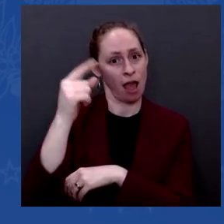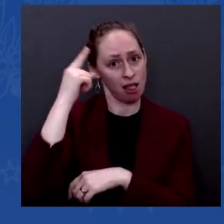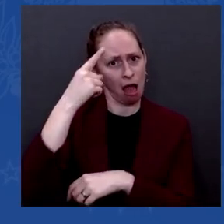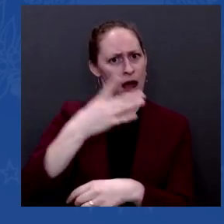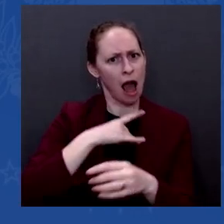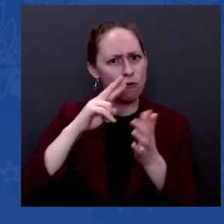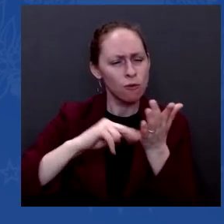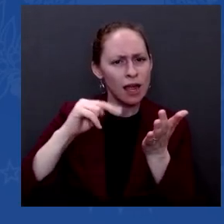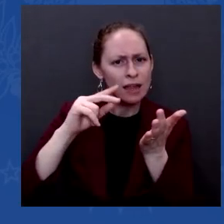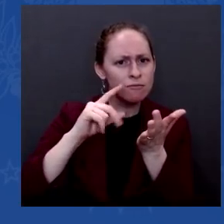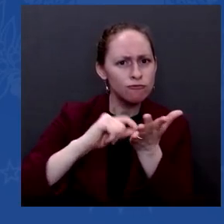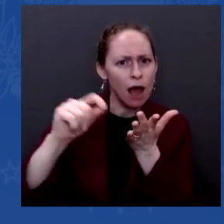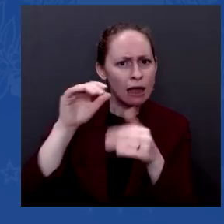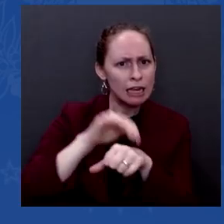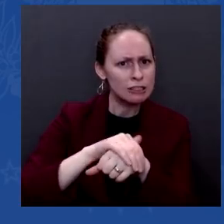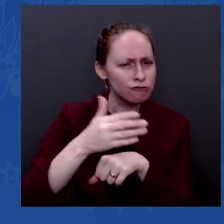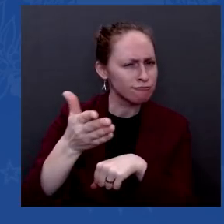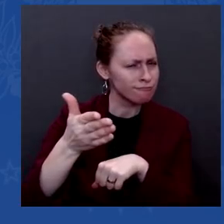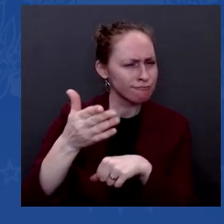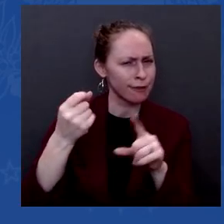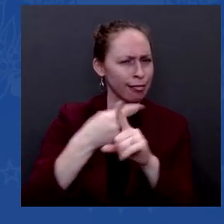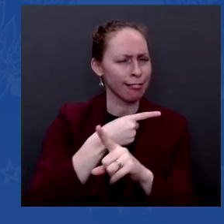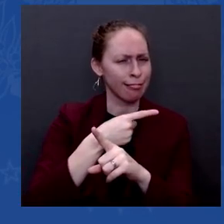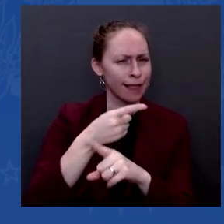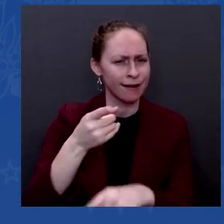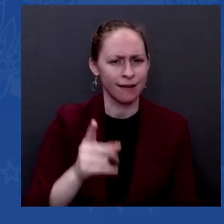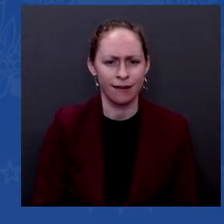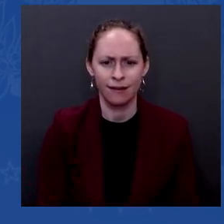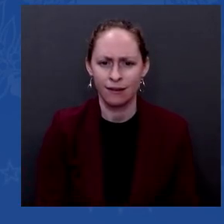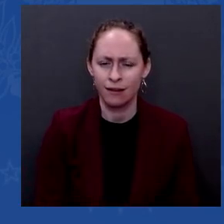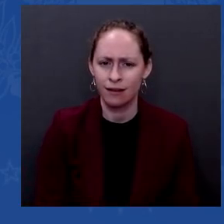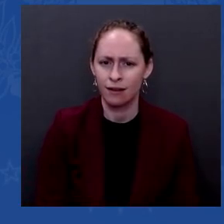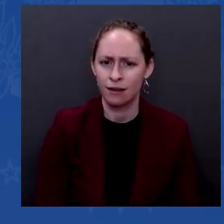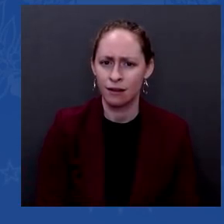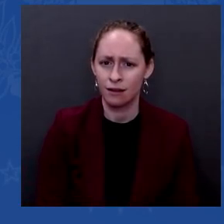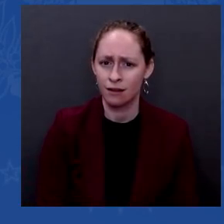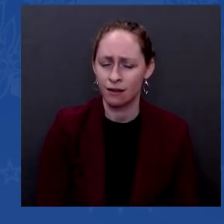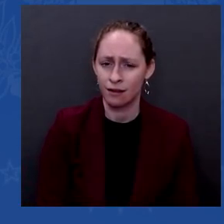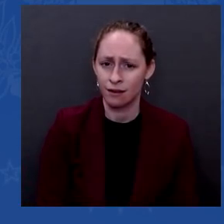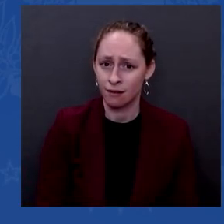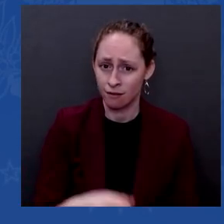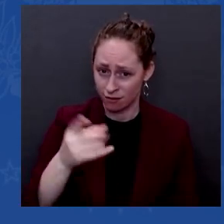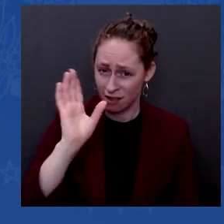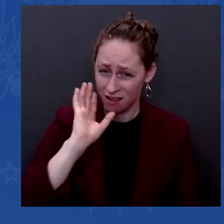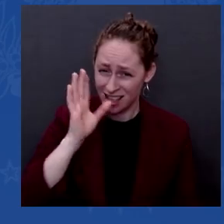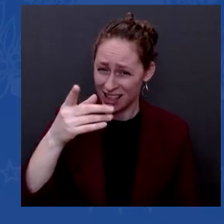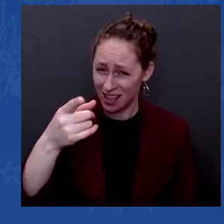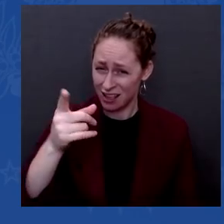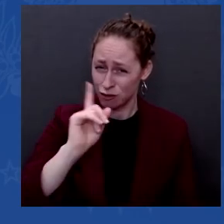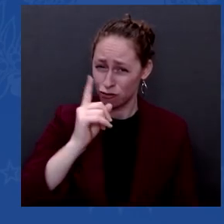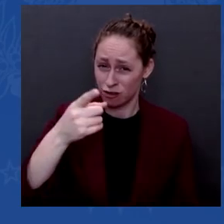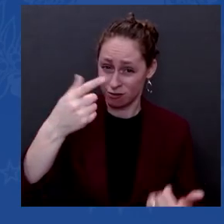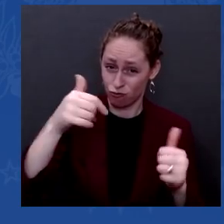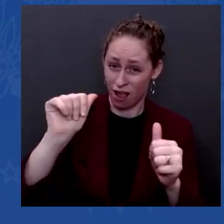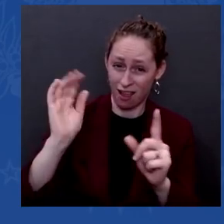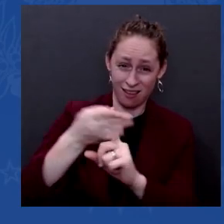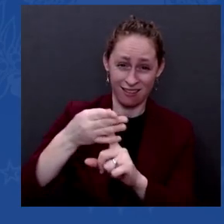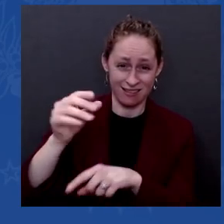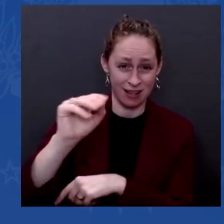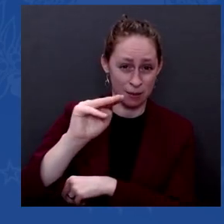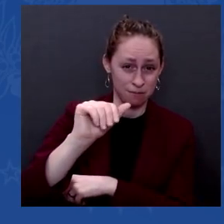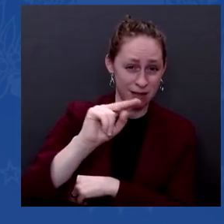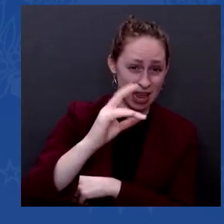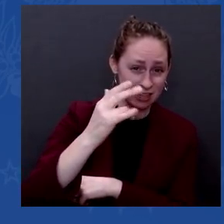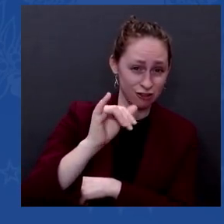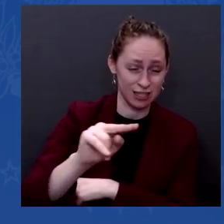expect that that would work with Senators Manchin or Sinema? No, here's the thing. There's certain things that are so consequential.